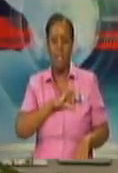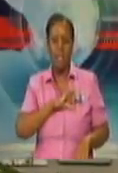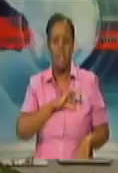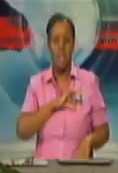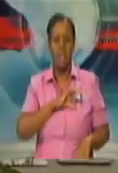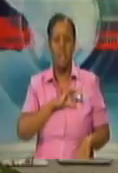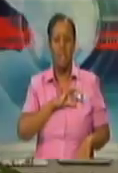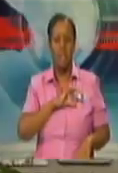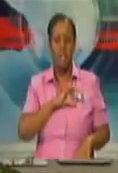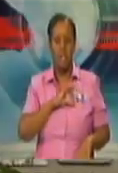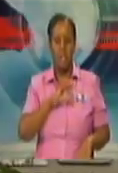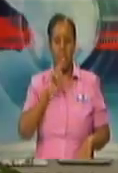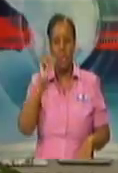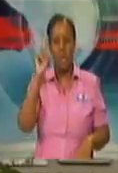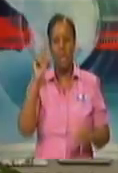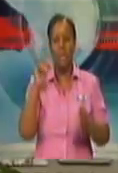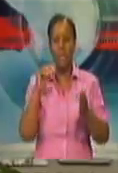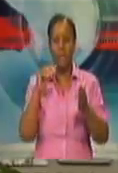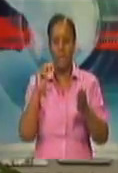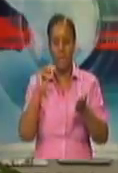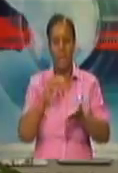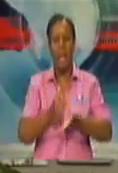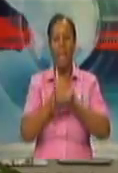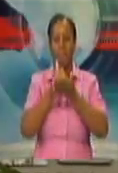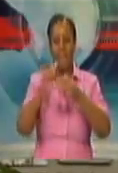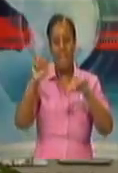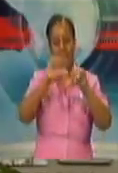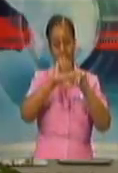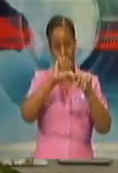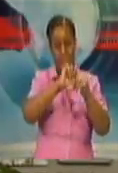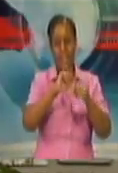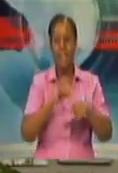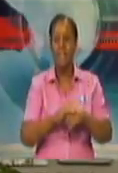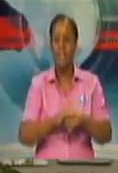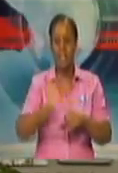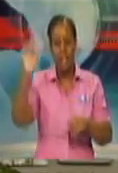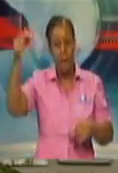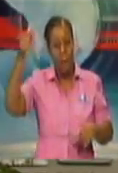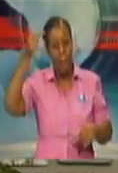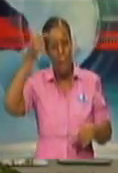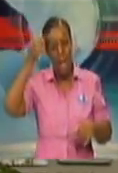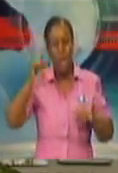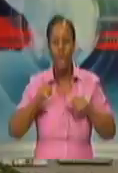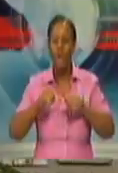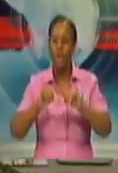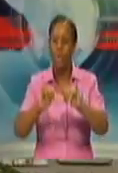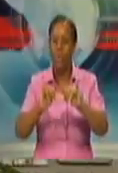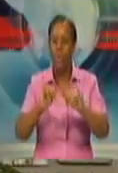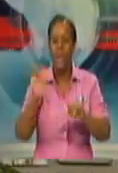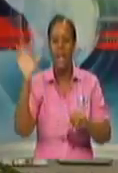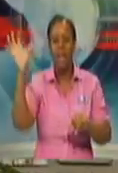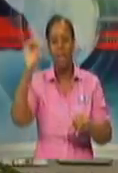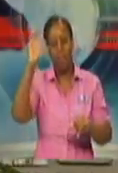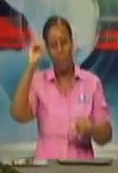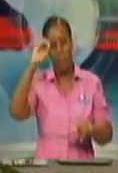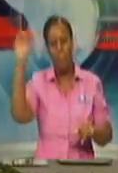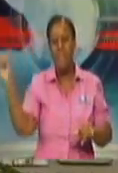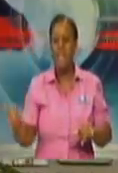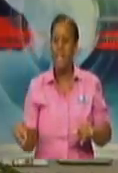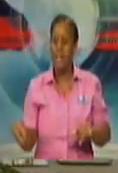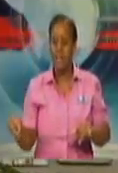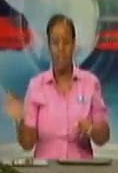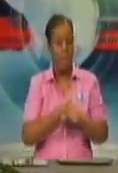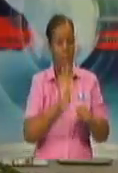fuel support grant, and the government asks that they continue operating at 50% passenger